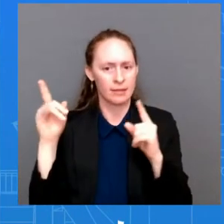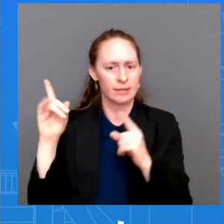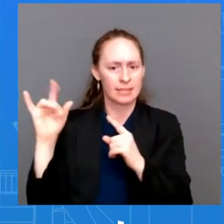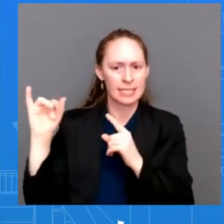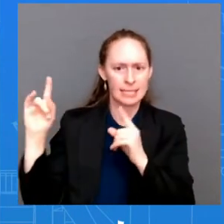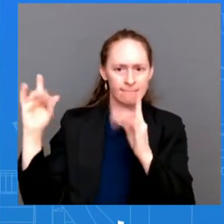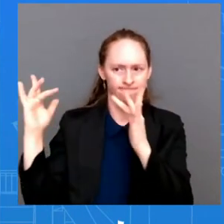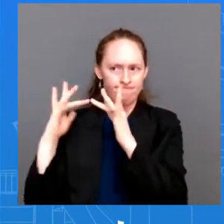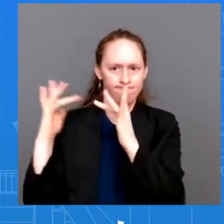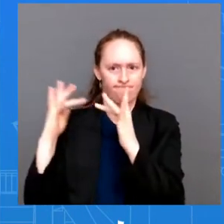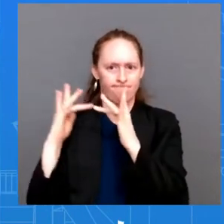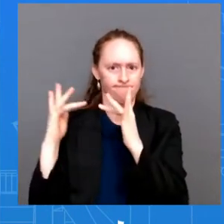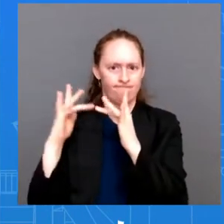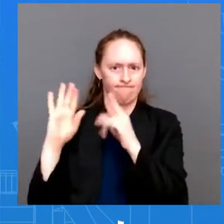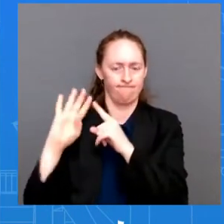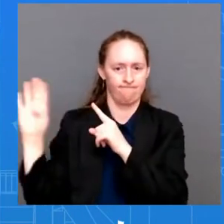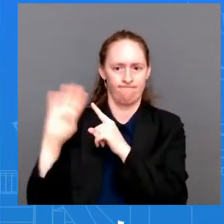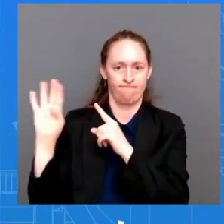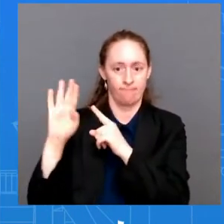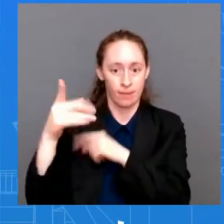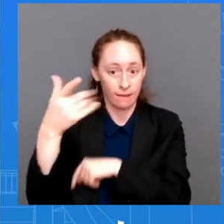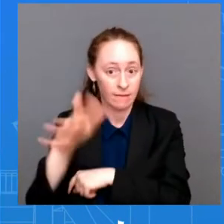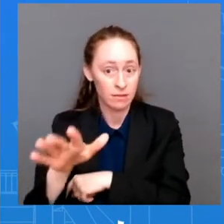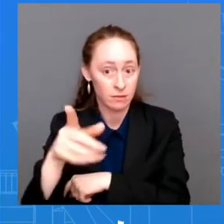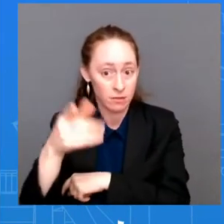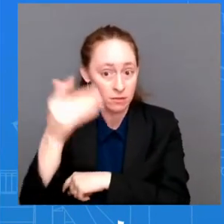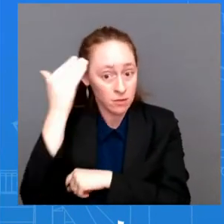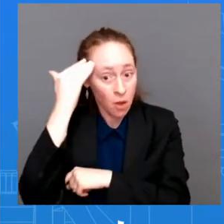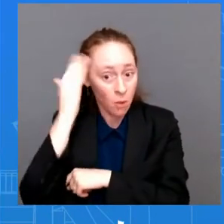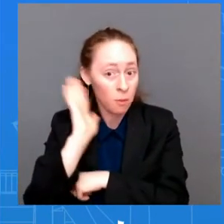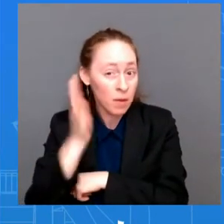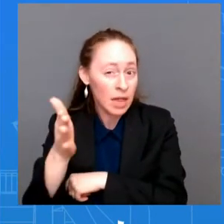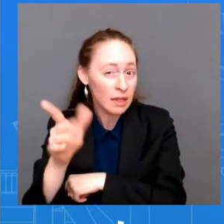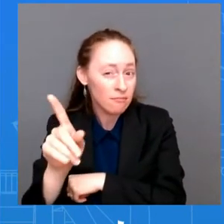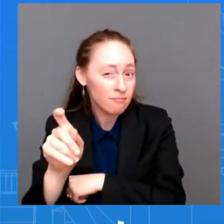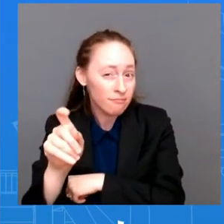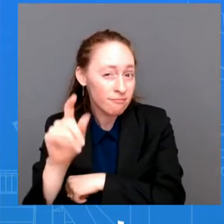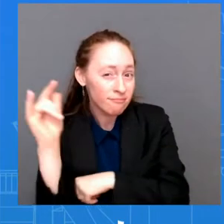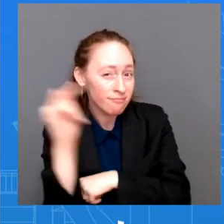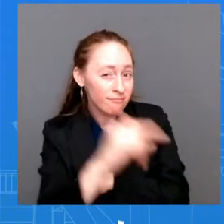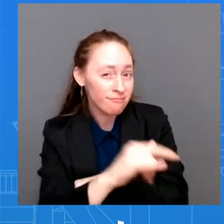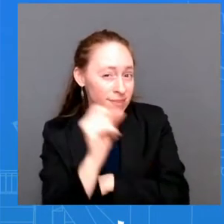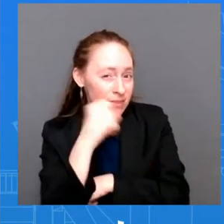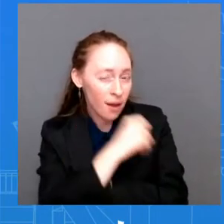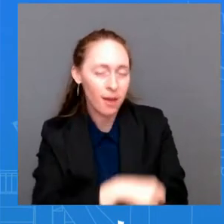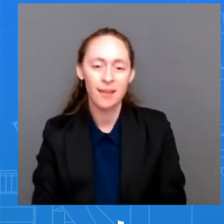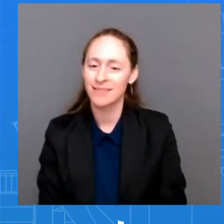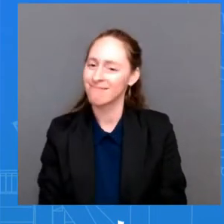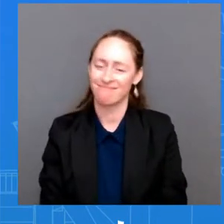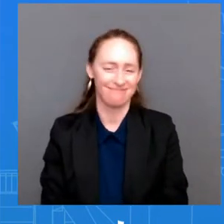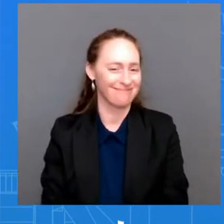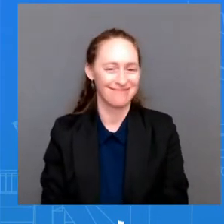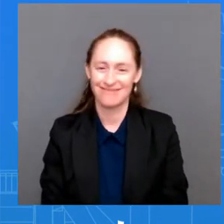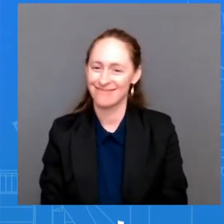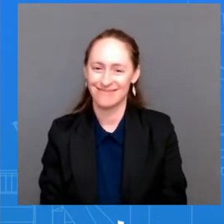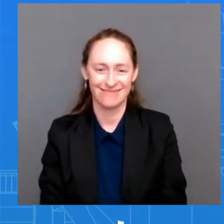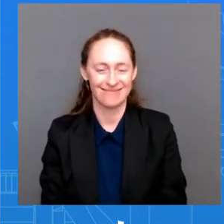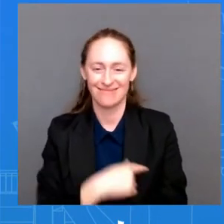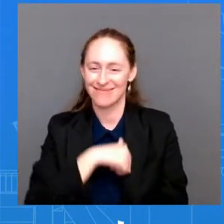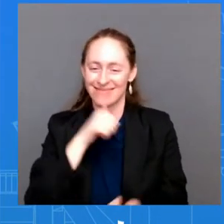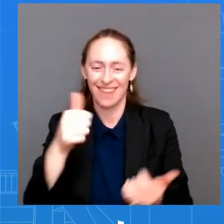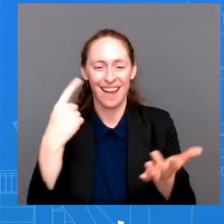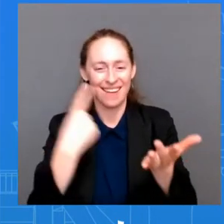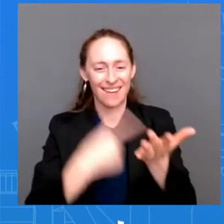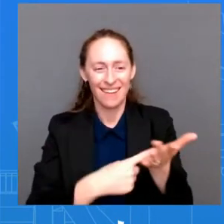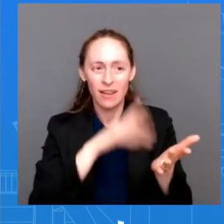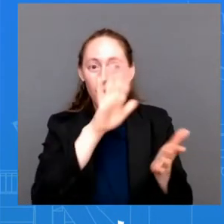House currently have knowledge whether she is planning to go to Taiwan? I am not going to talk about the Speaker's itinerary. I'm just not going to do that. And, Jeff, I want to go